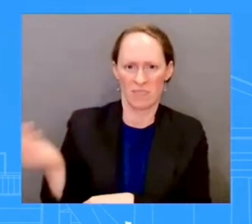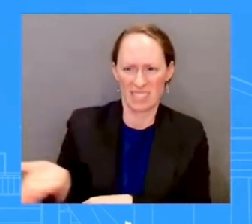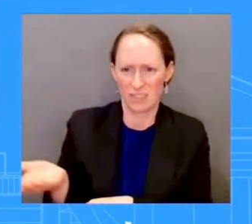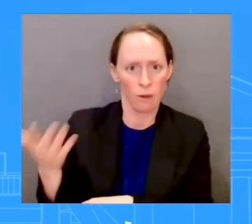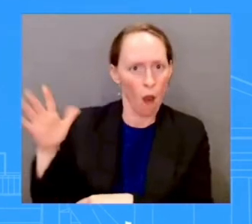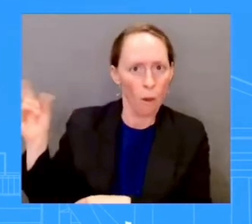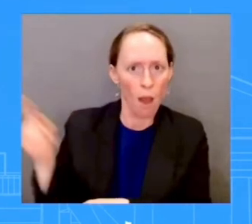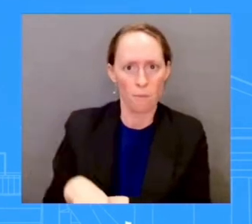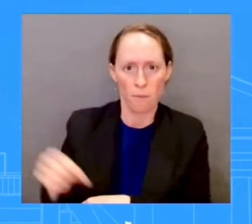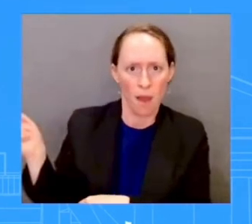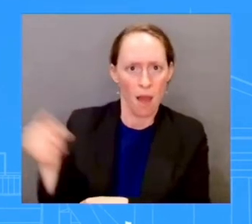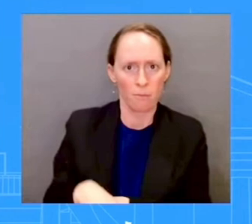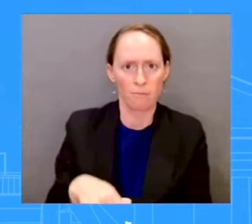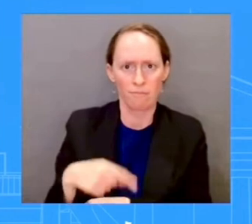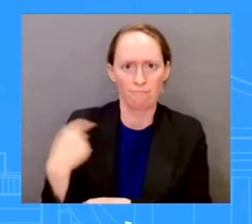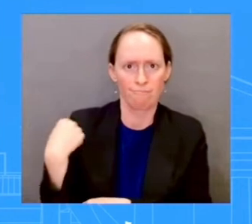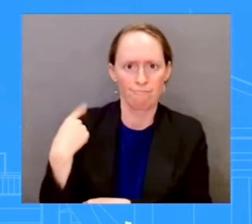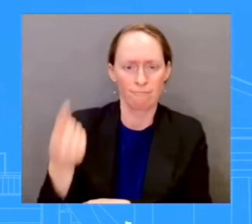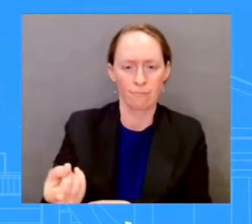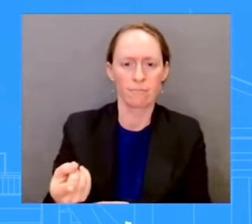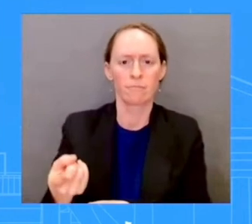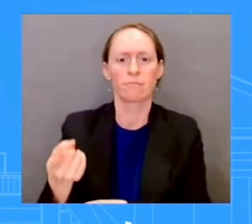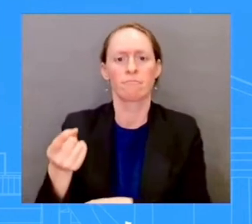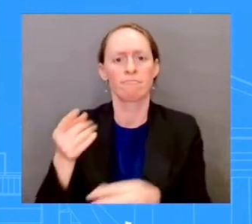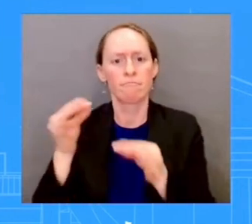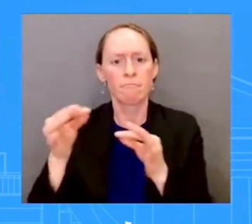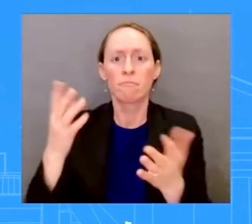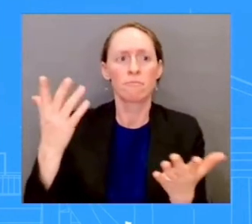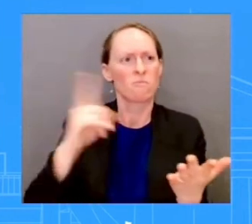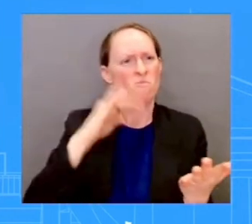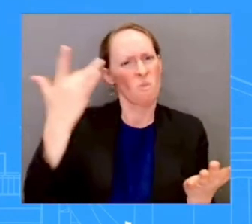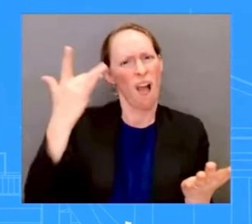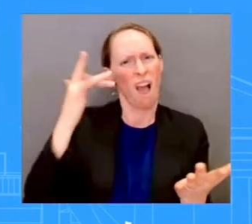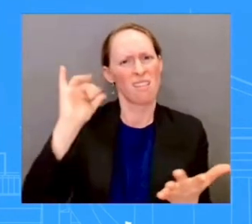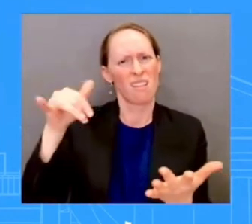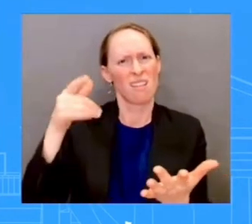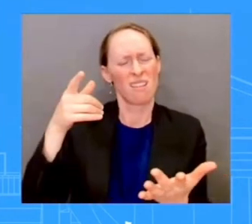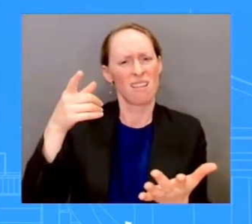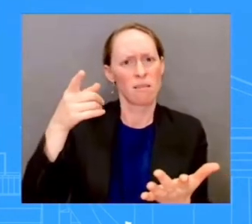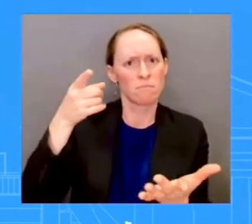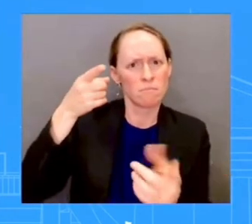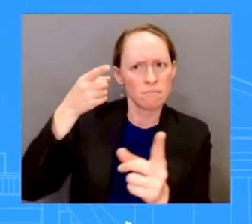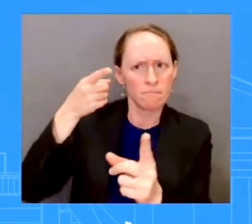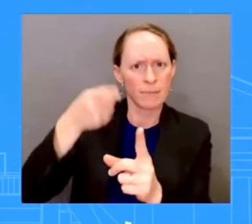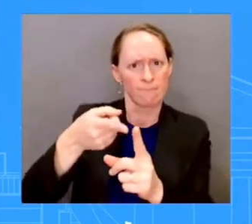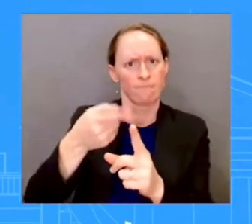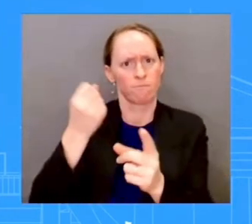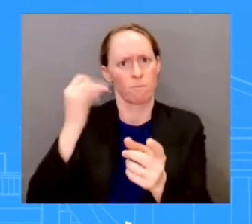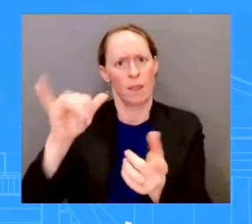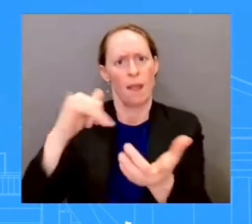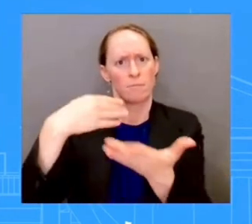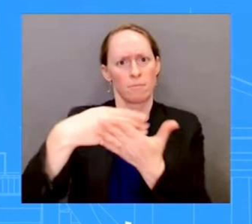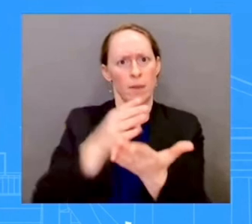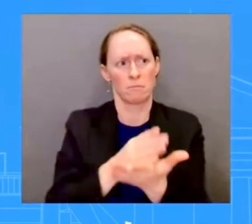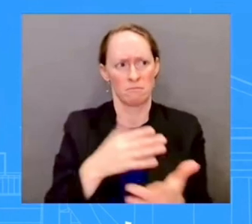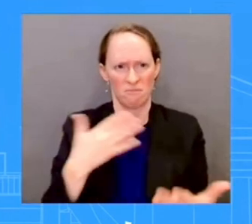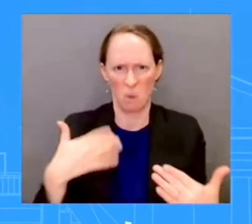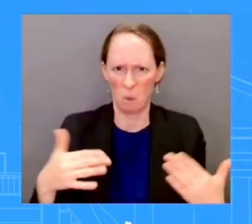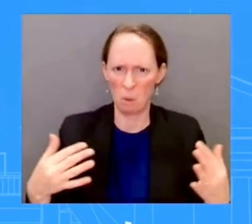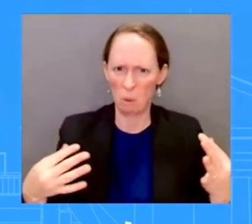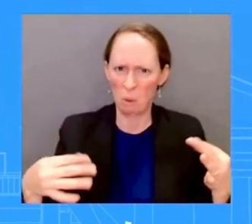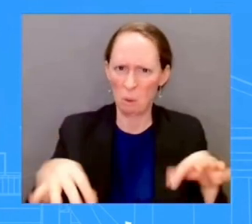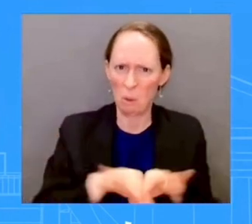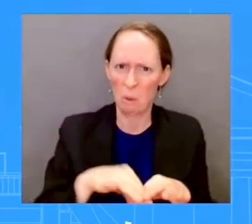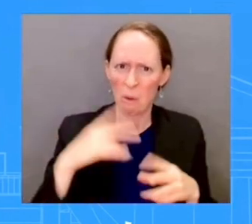incredibly important. I do want to make very clear that FEMA will continue to do its job and to continue to do the incredible work